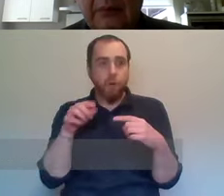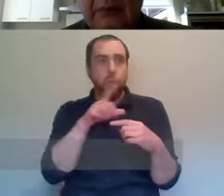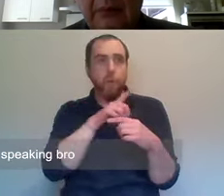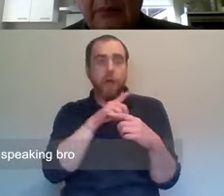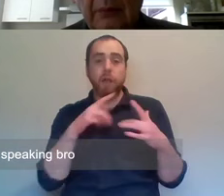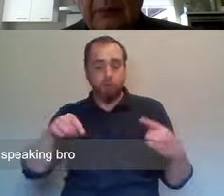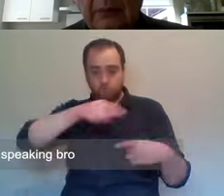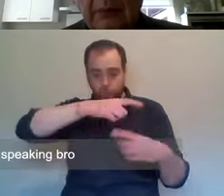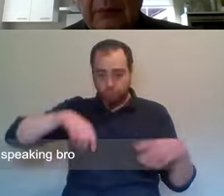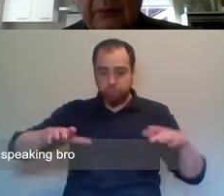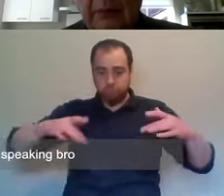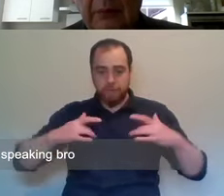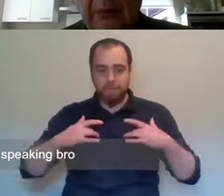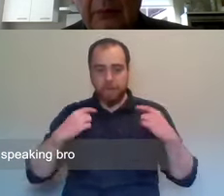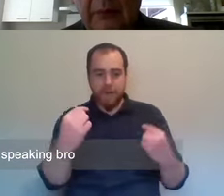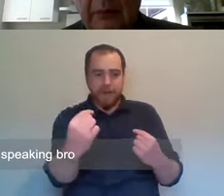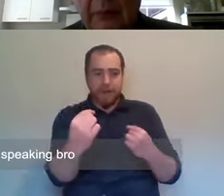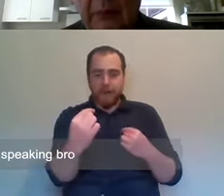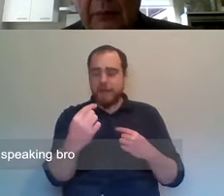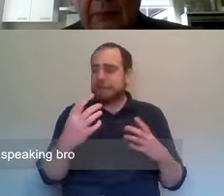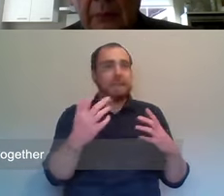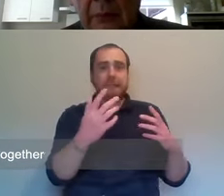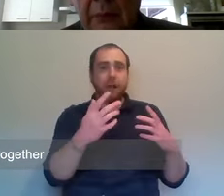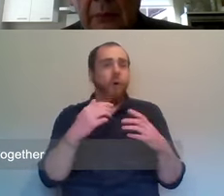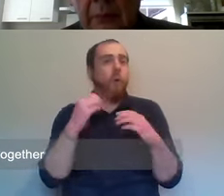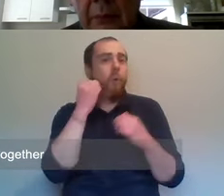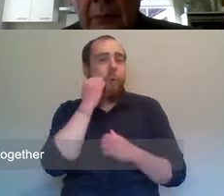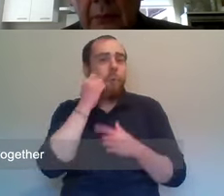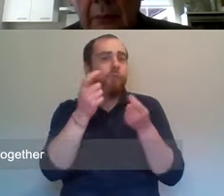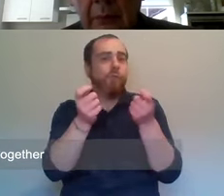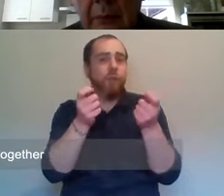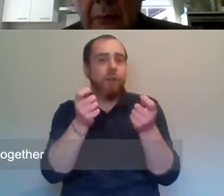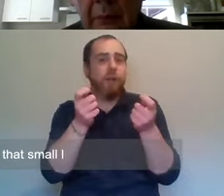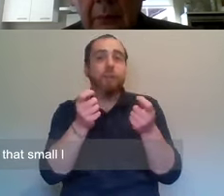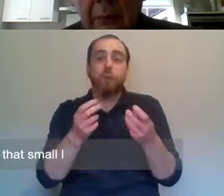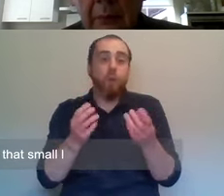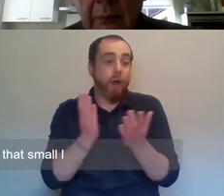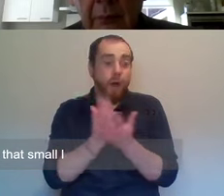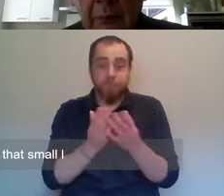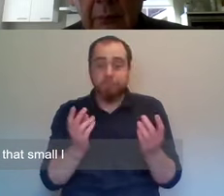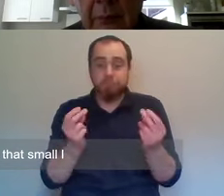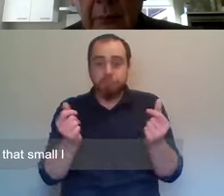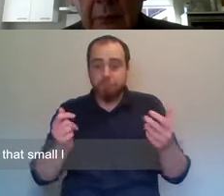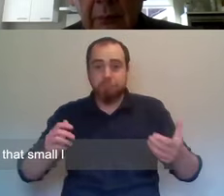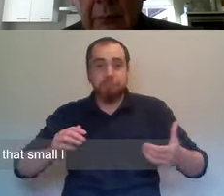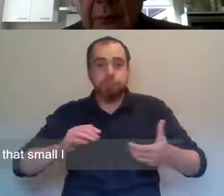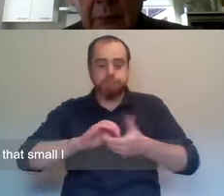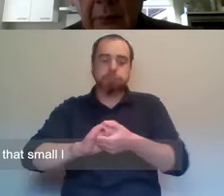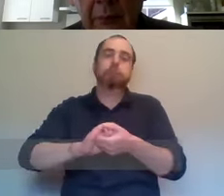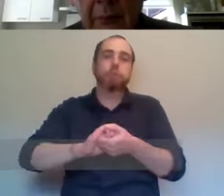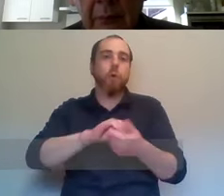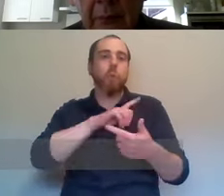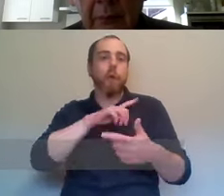forces these two, broadly speaking, bands of unionism together. But that liberal tradition, the small L I'd